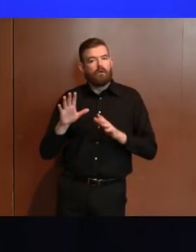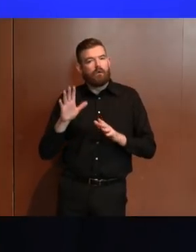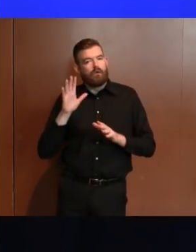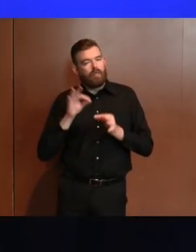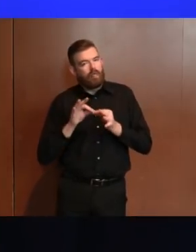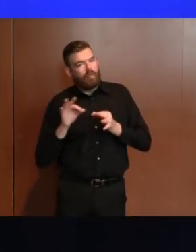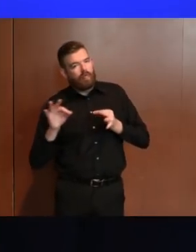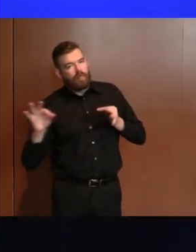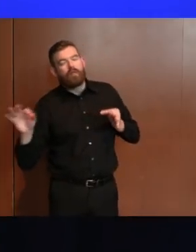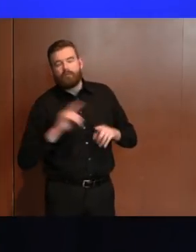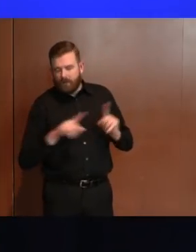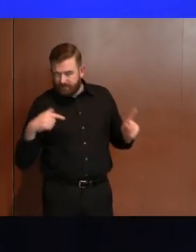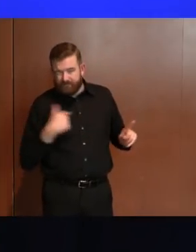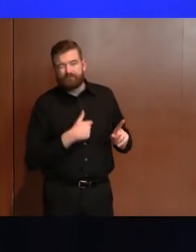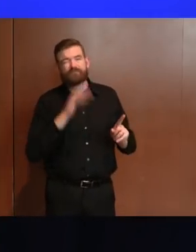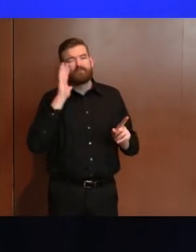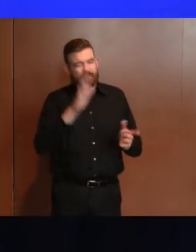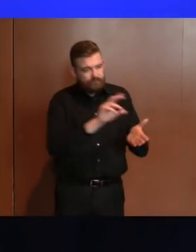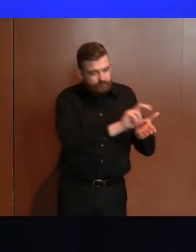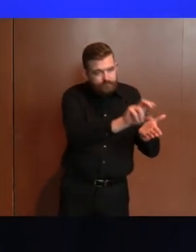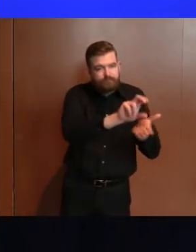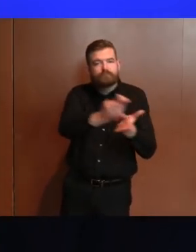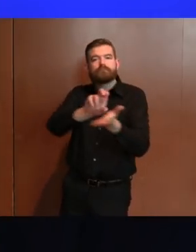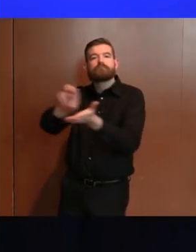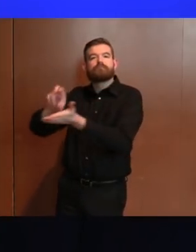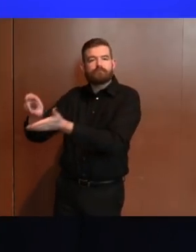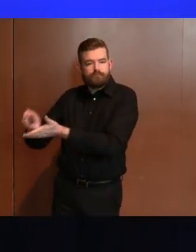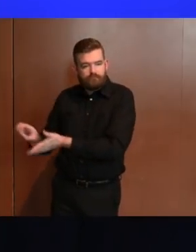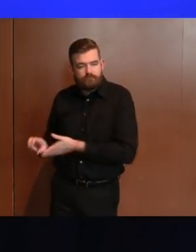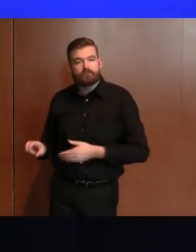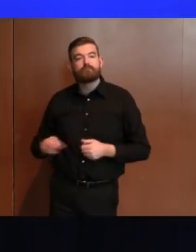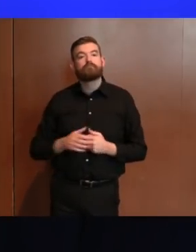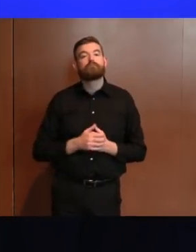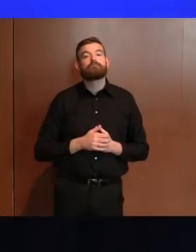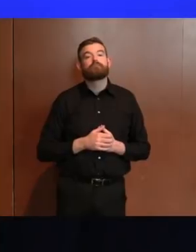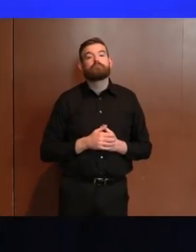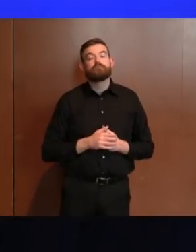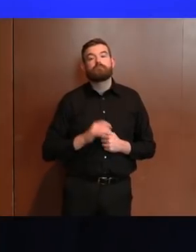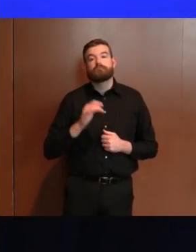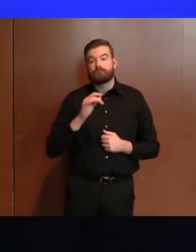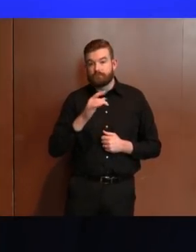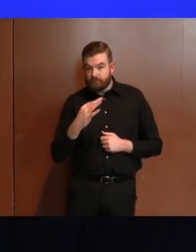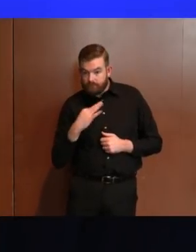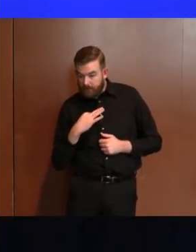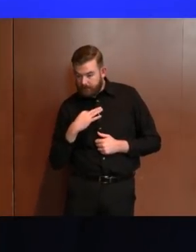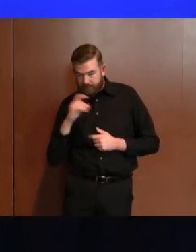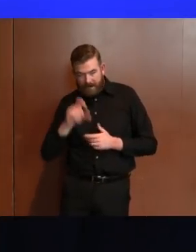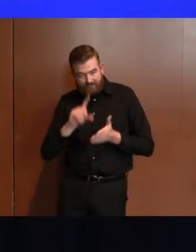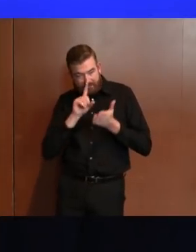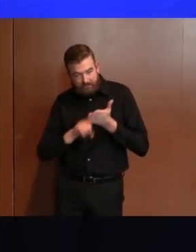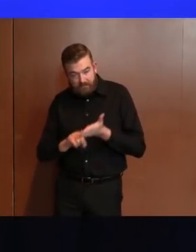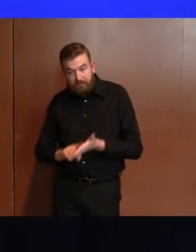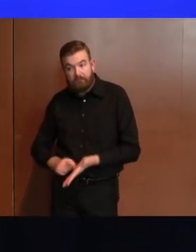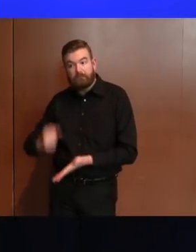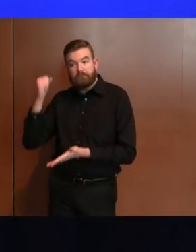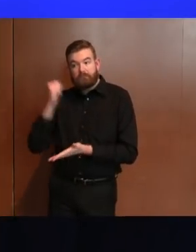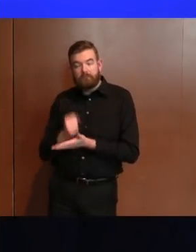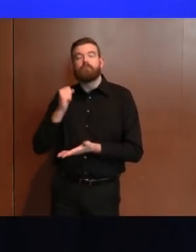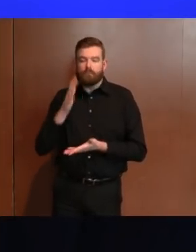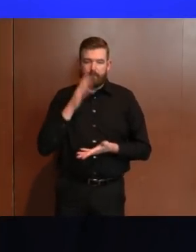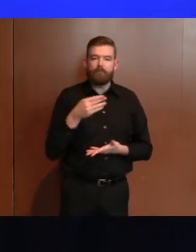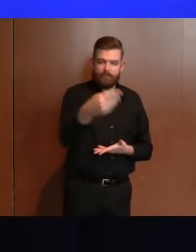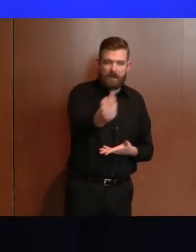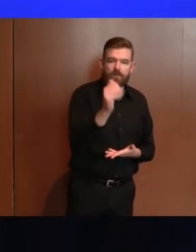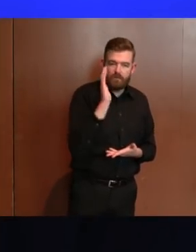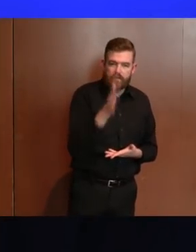claim gets processed. We also suggest applying online during off hours, such as first thing in the morning or later in the evening when traffic is lightest.